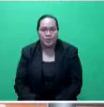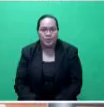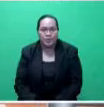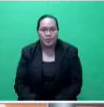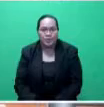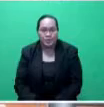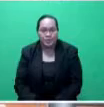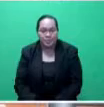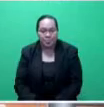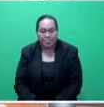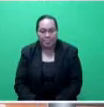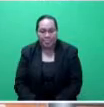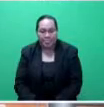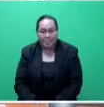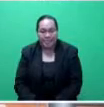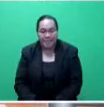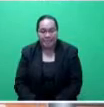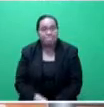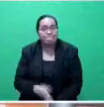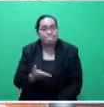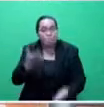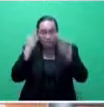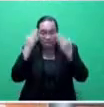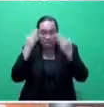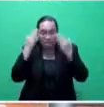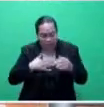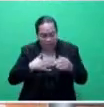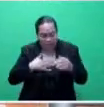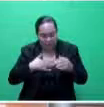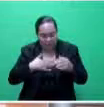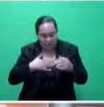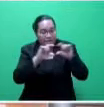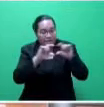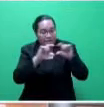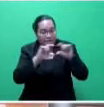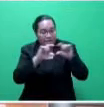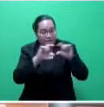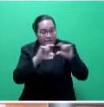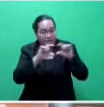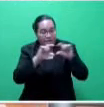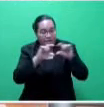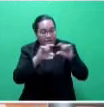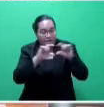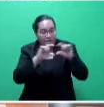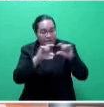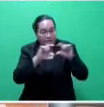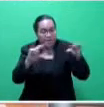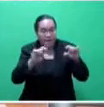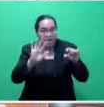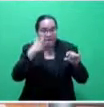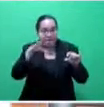Please read the budget book. And, Mr. Speaker, sir, let me highlight. Head 50, Mr. Speaker, sir. Line